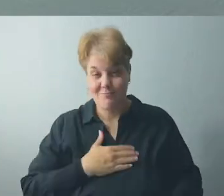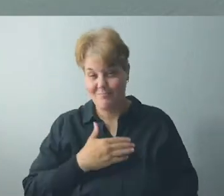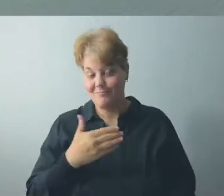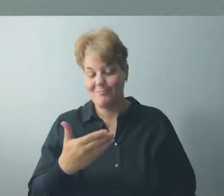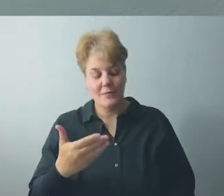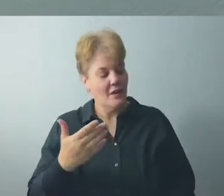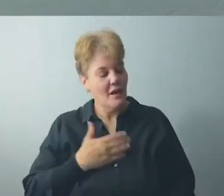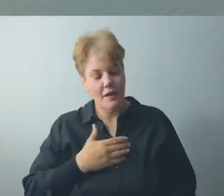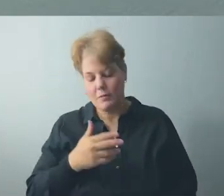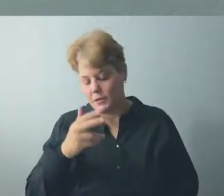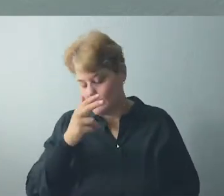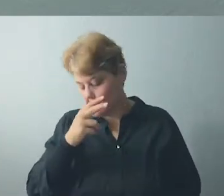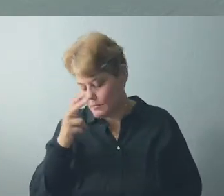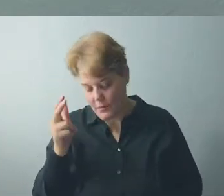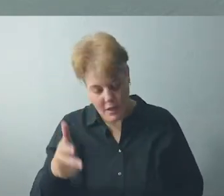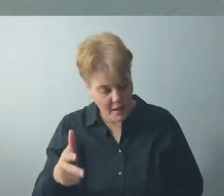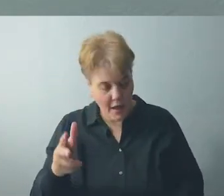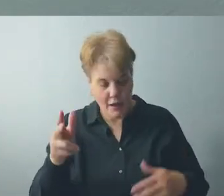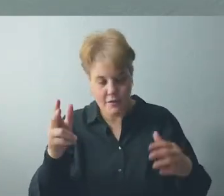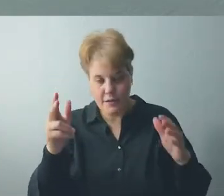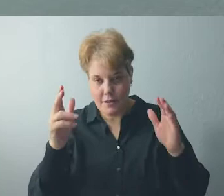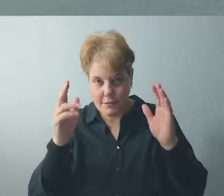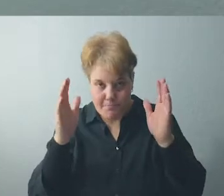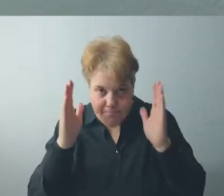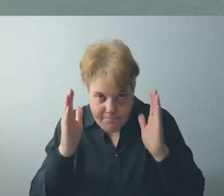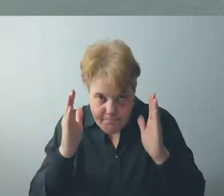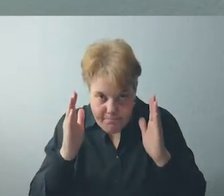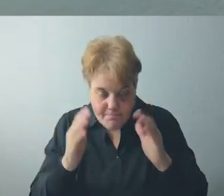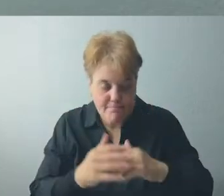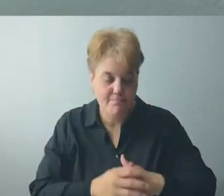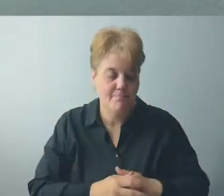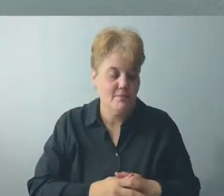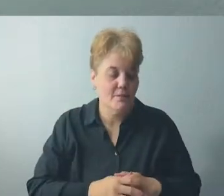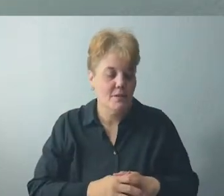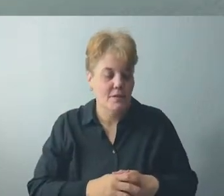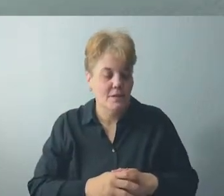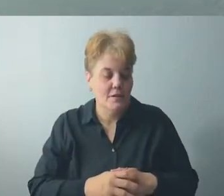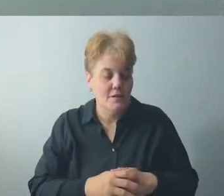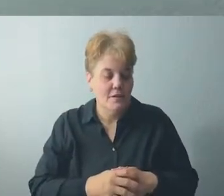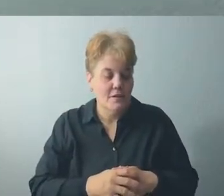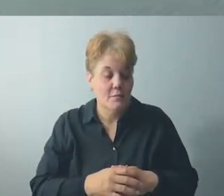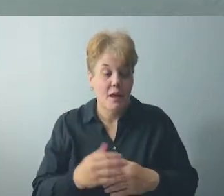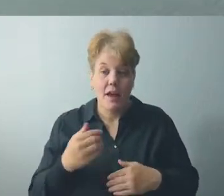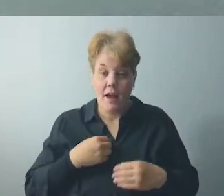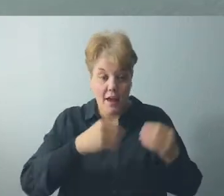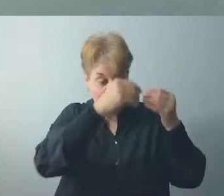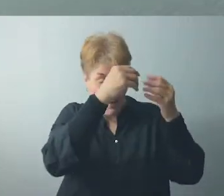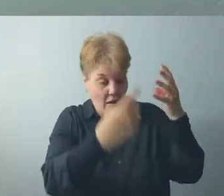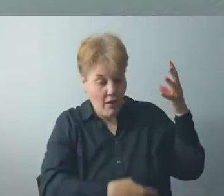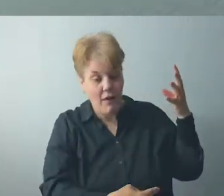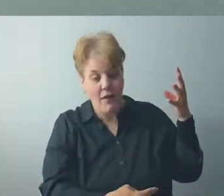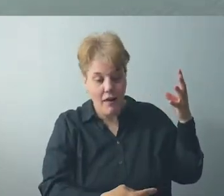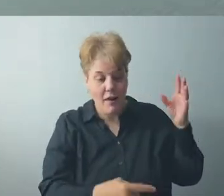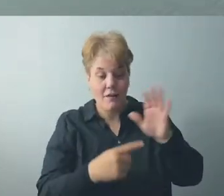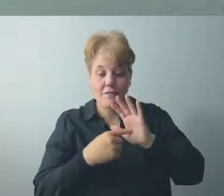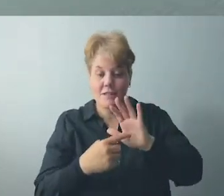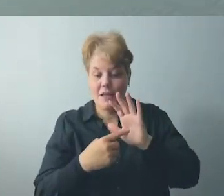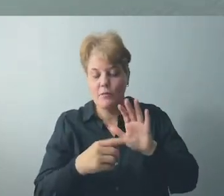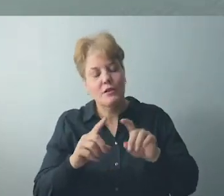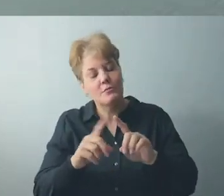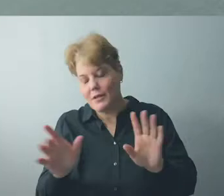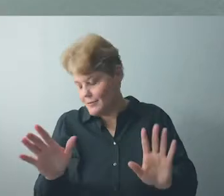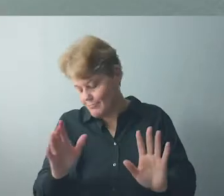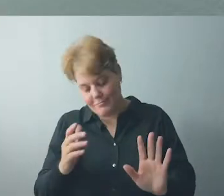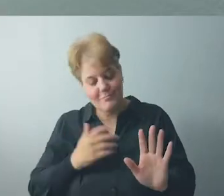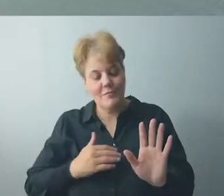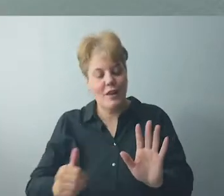and I have many illustrations of my lack of ability to be a good listener and but I will not bore